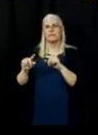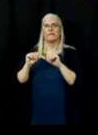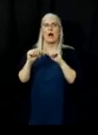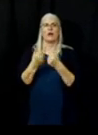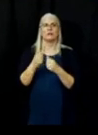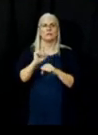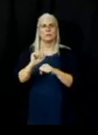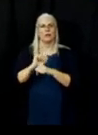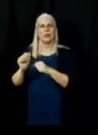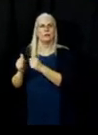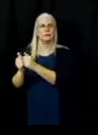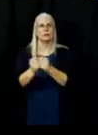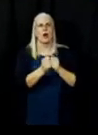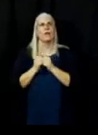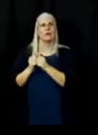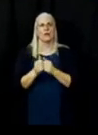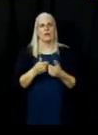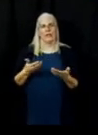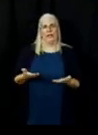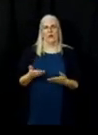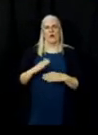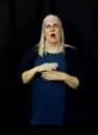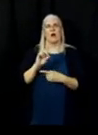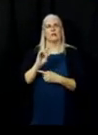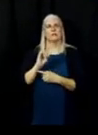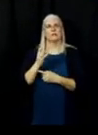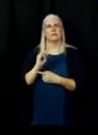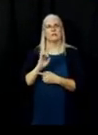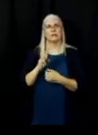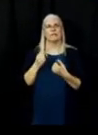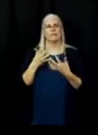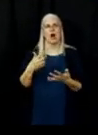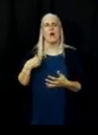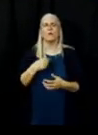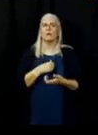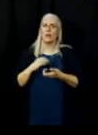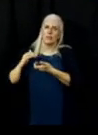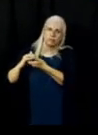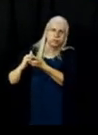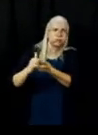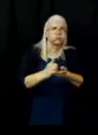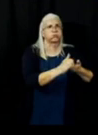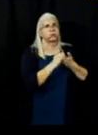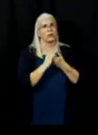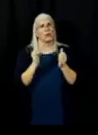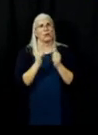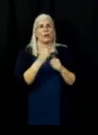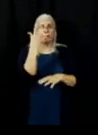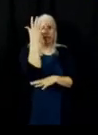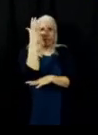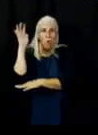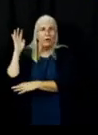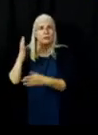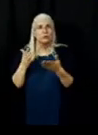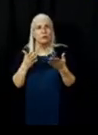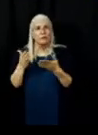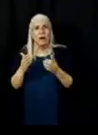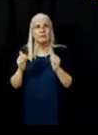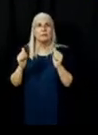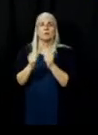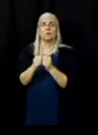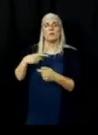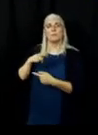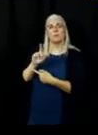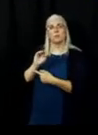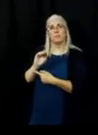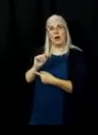Dixie Fire. We are working side-by-side with the Forest Service, Butte County Sheriff, Plumas County Sheriff, and we have California National